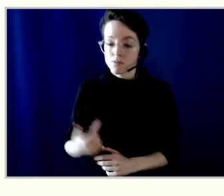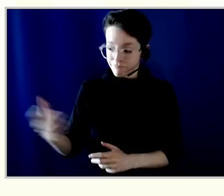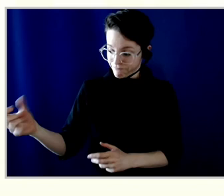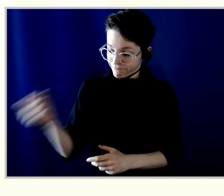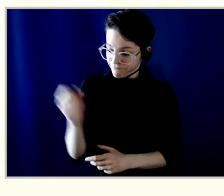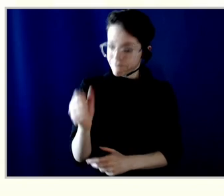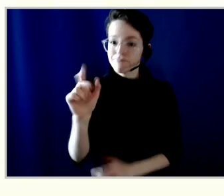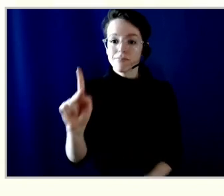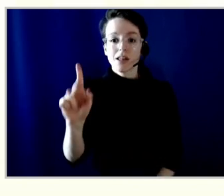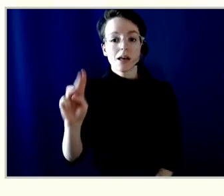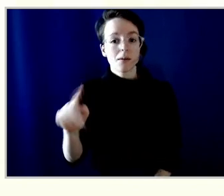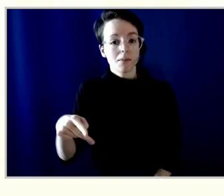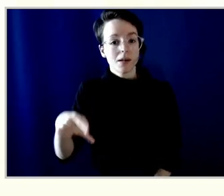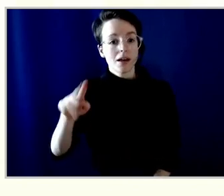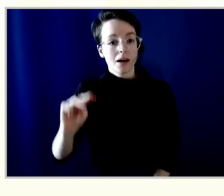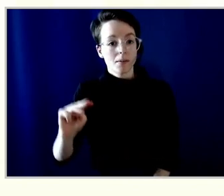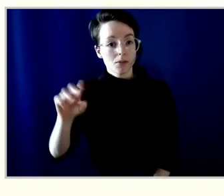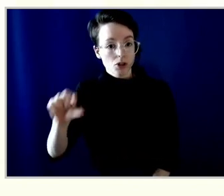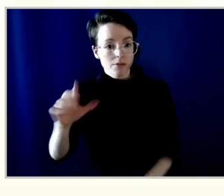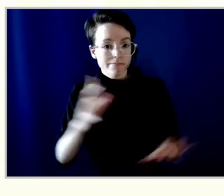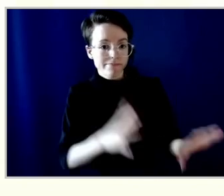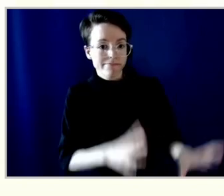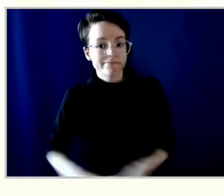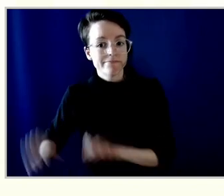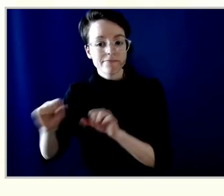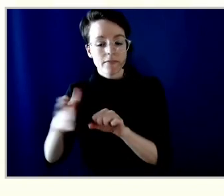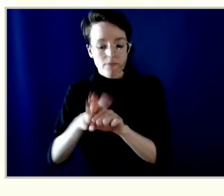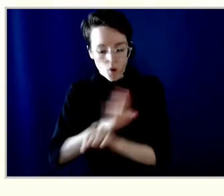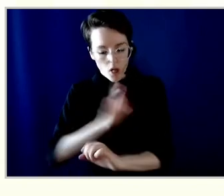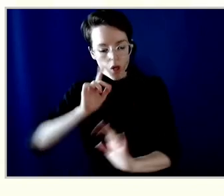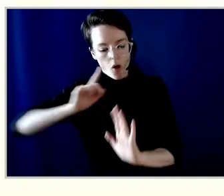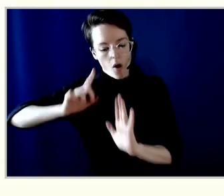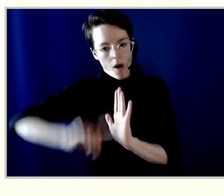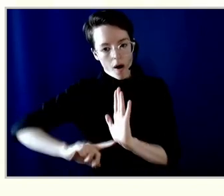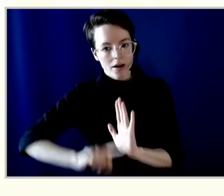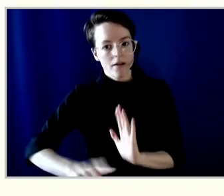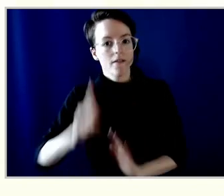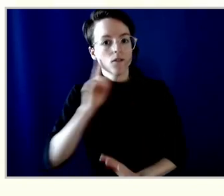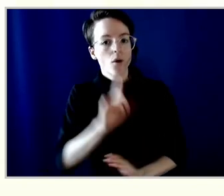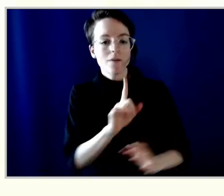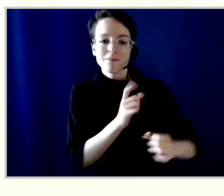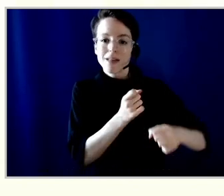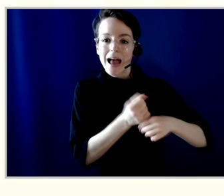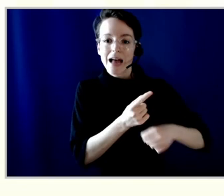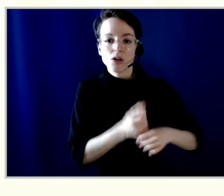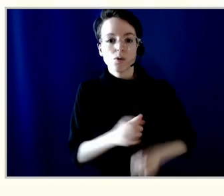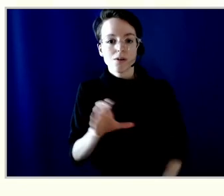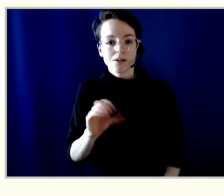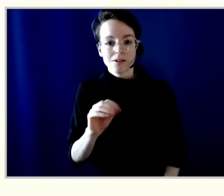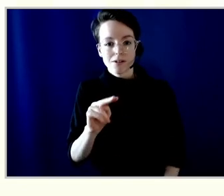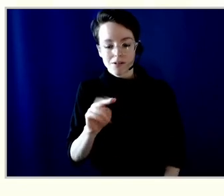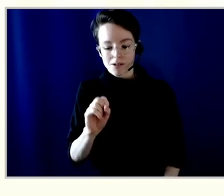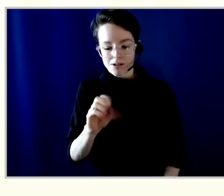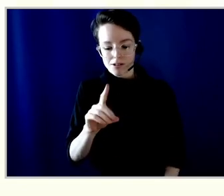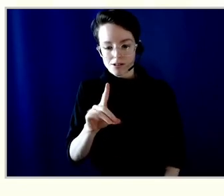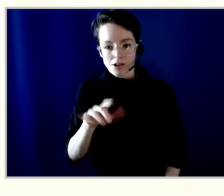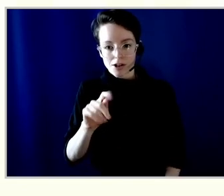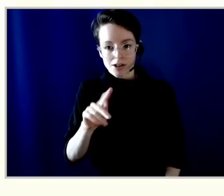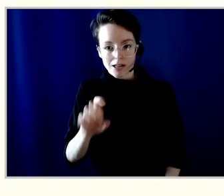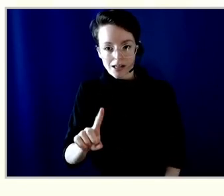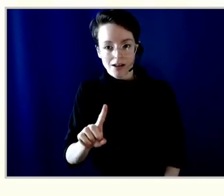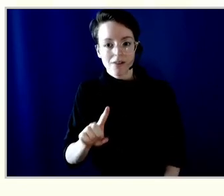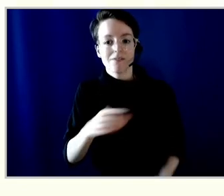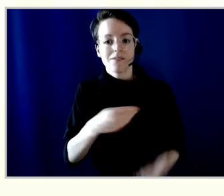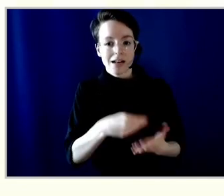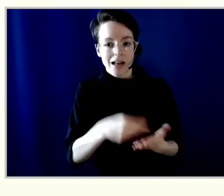perform an audit of the annual consolidated financial statements of Vancity for the year ended December